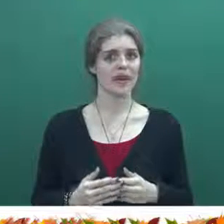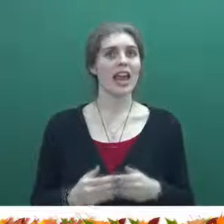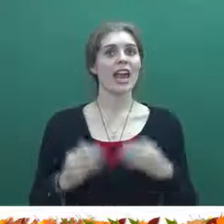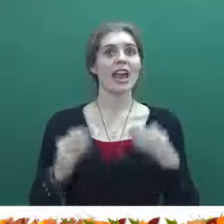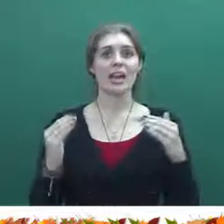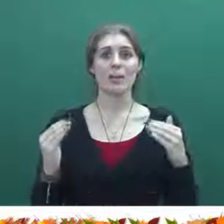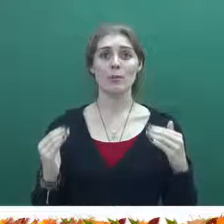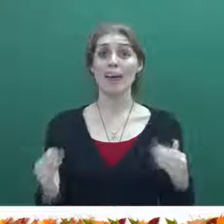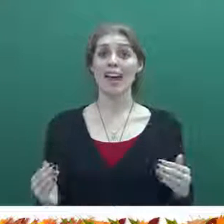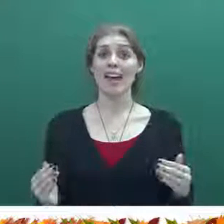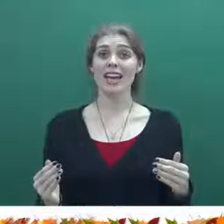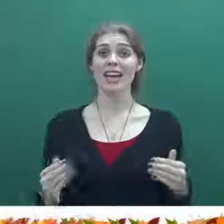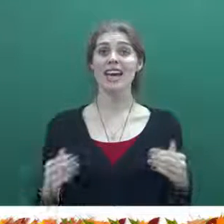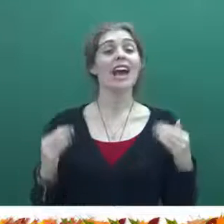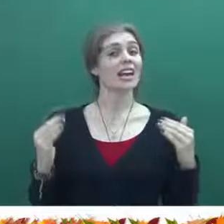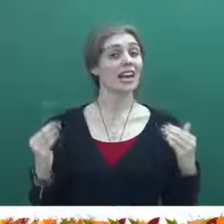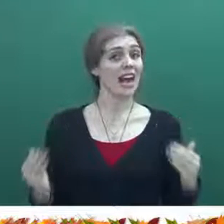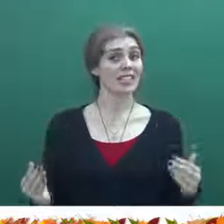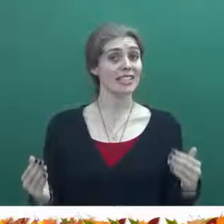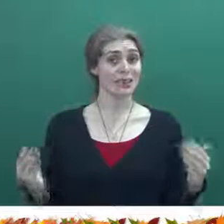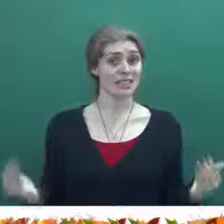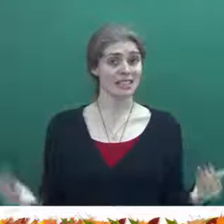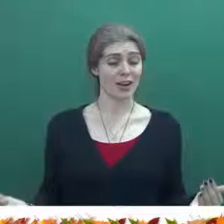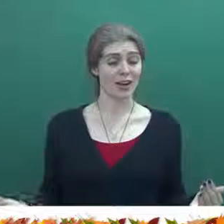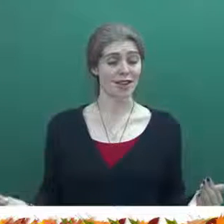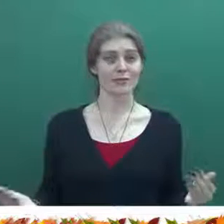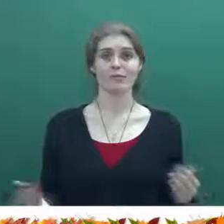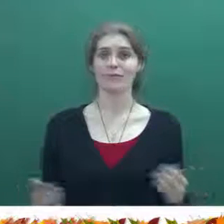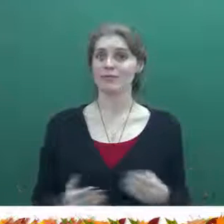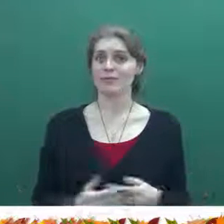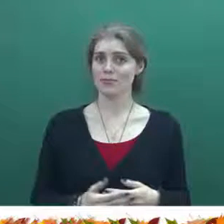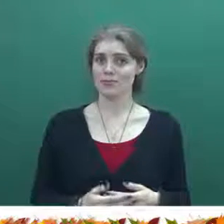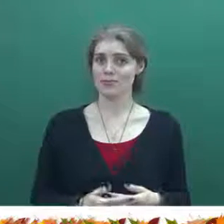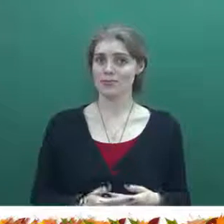He may cut himself.